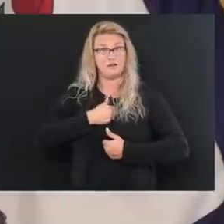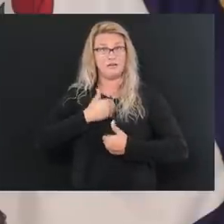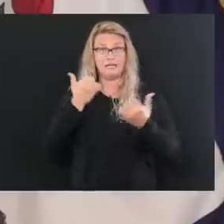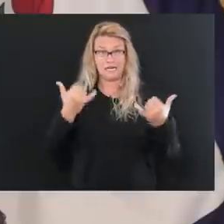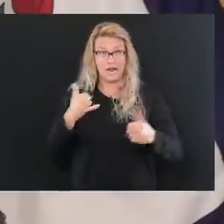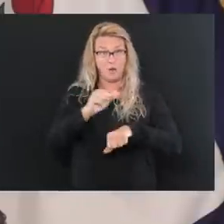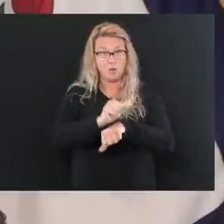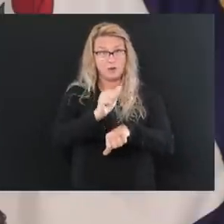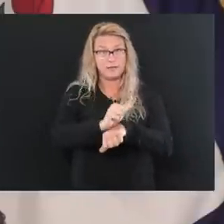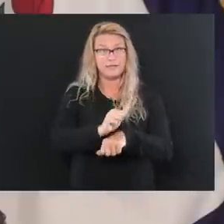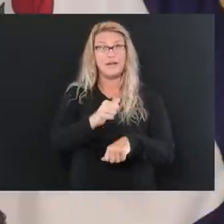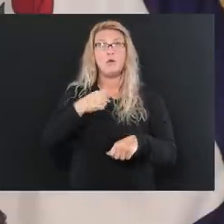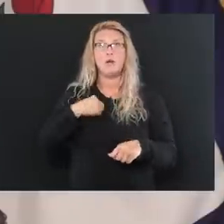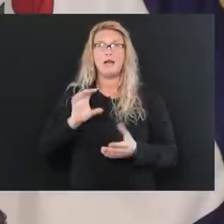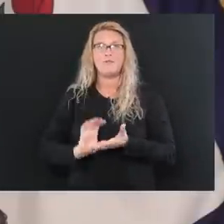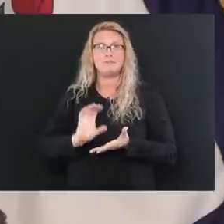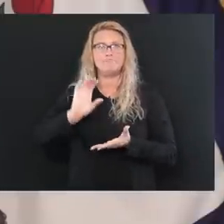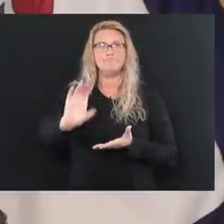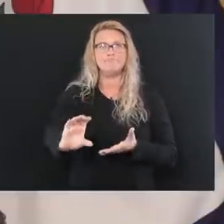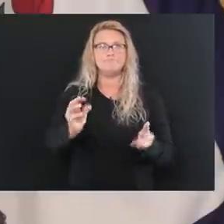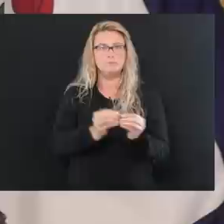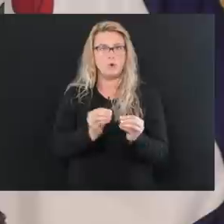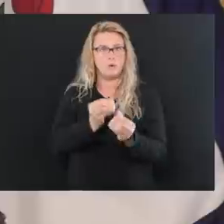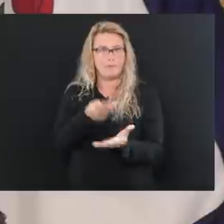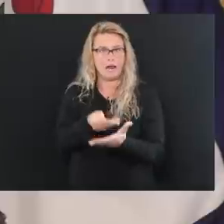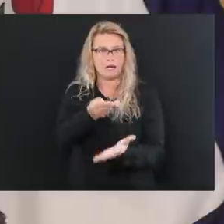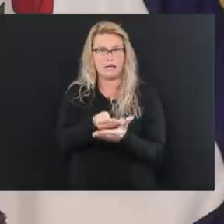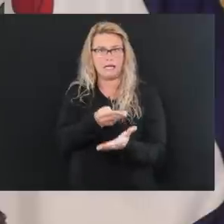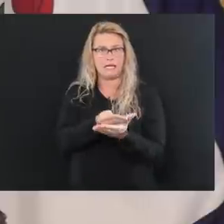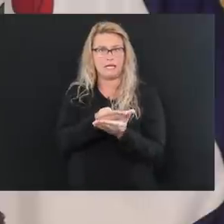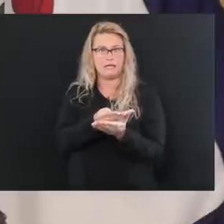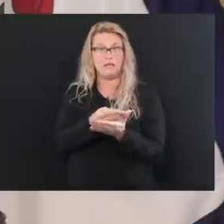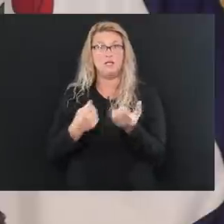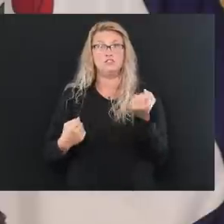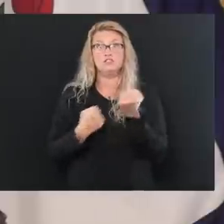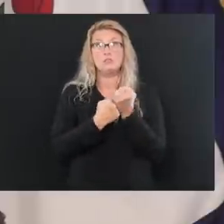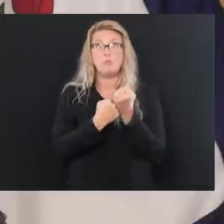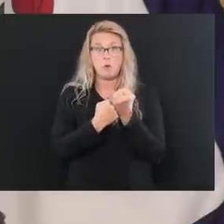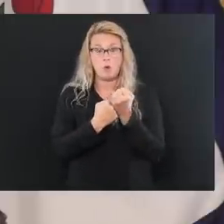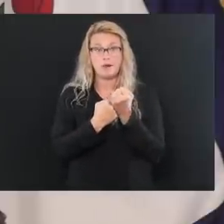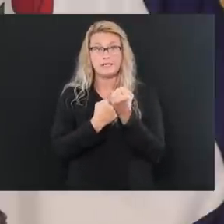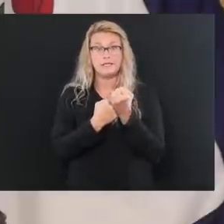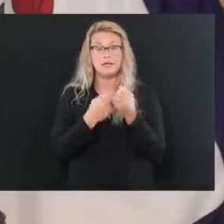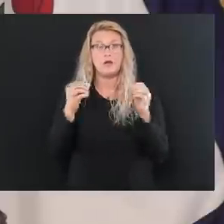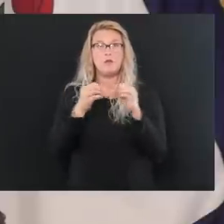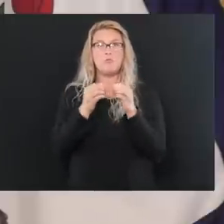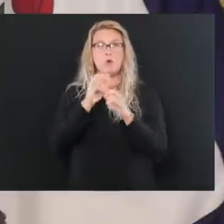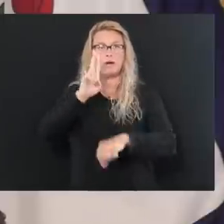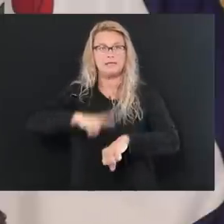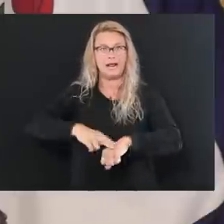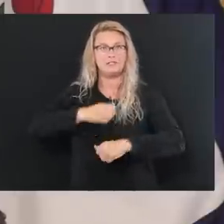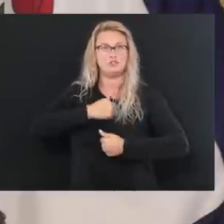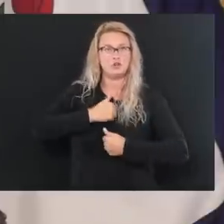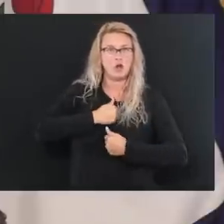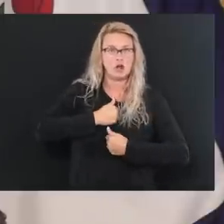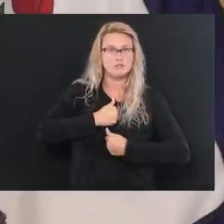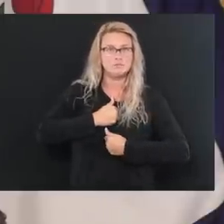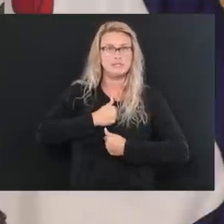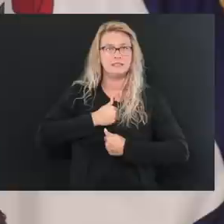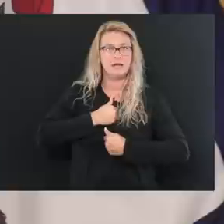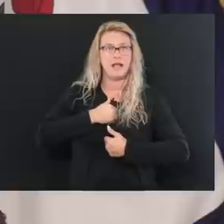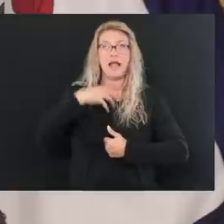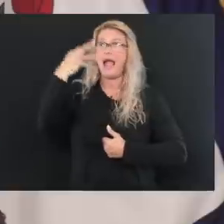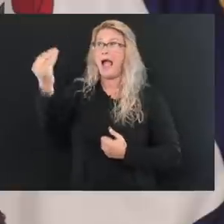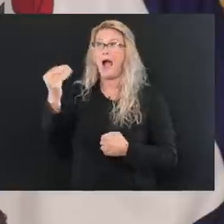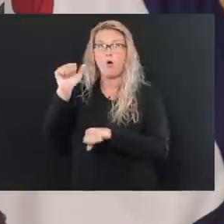dollars, into being able to push to push more and more guardsmen and ladies out into the field